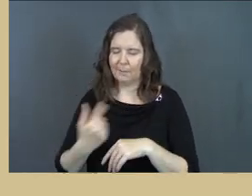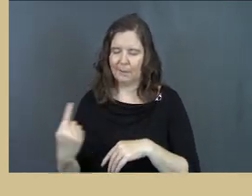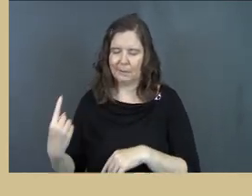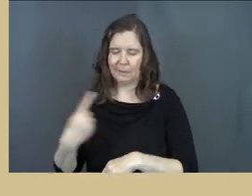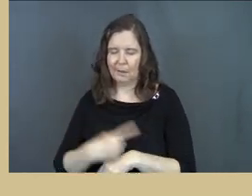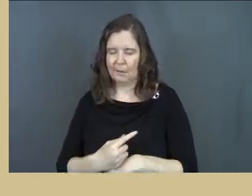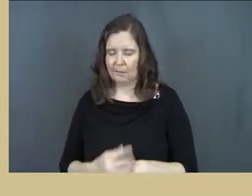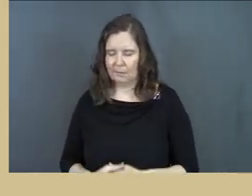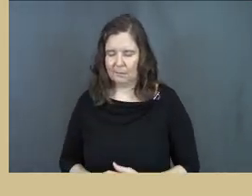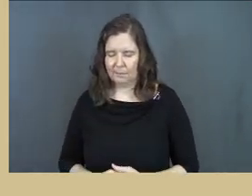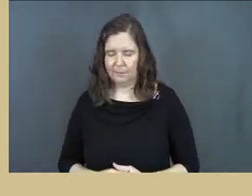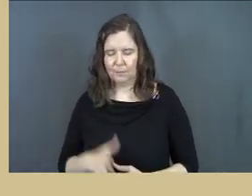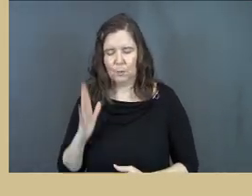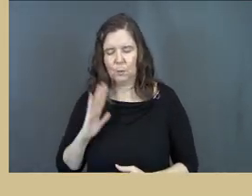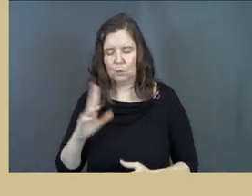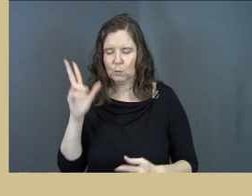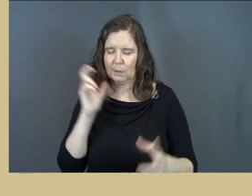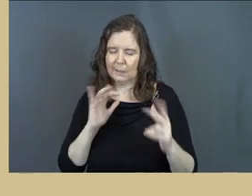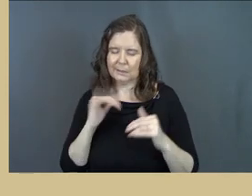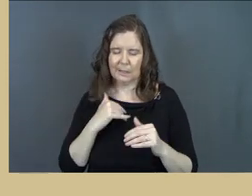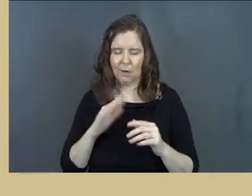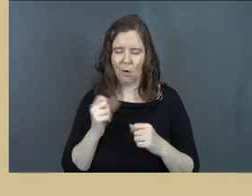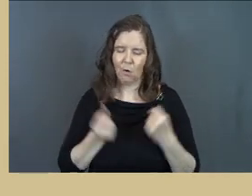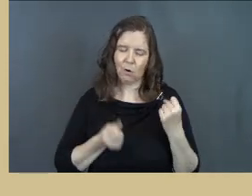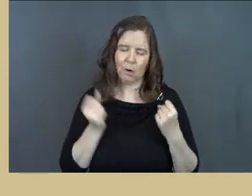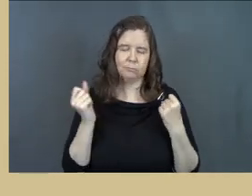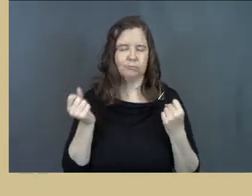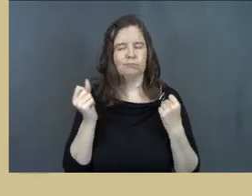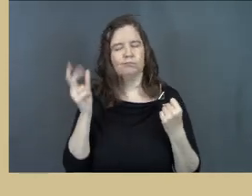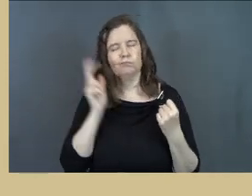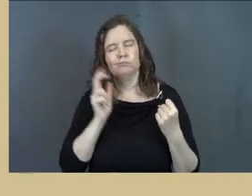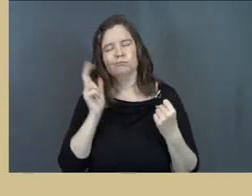of the day. We used to listen to it in our car.